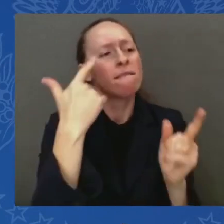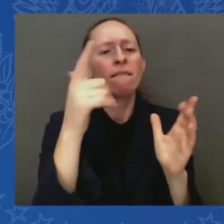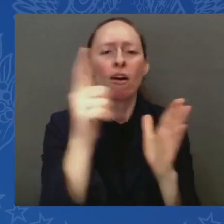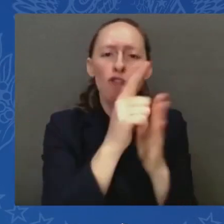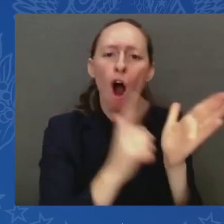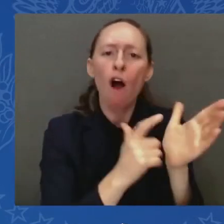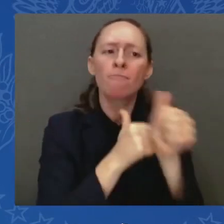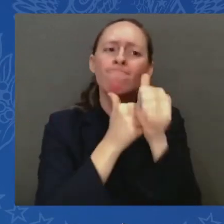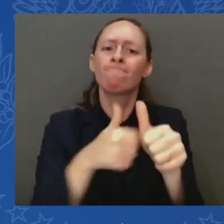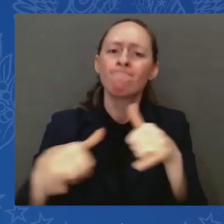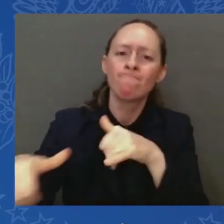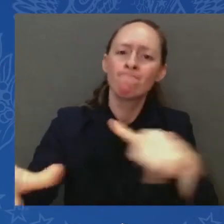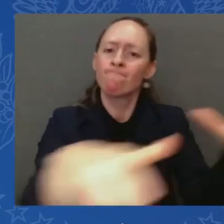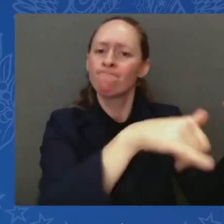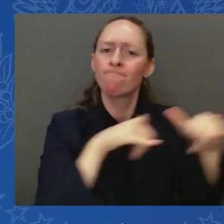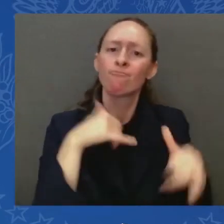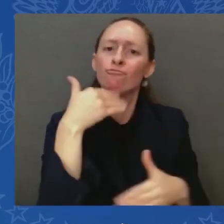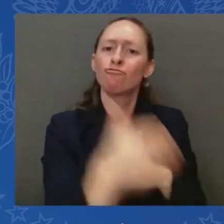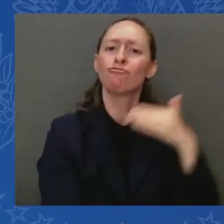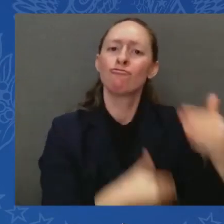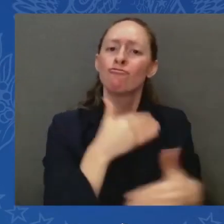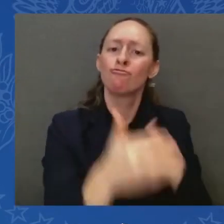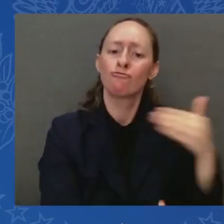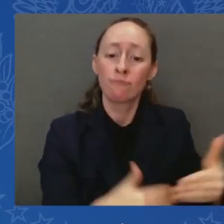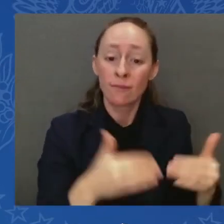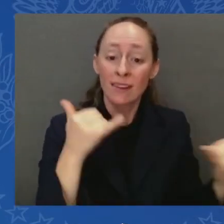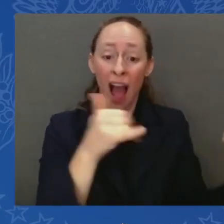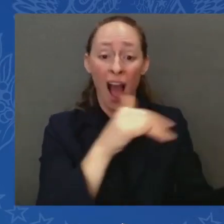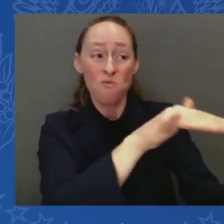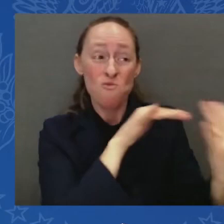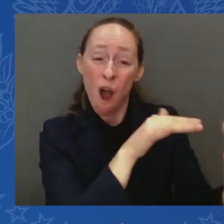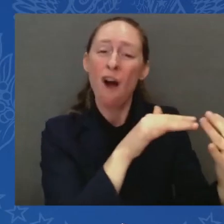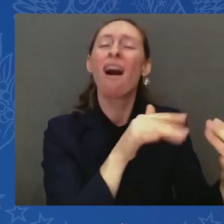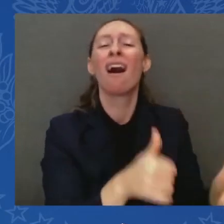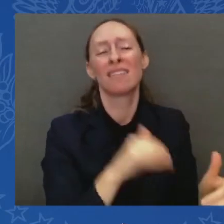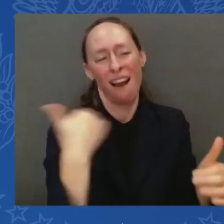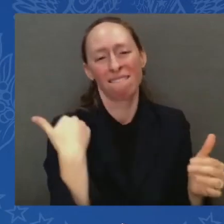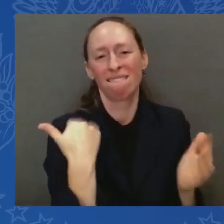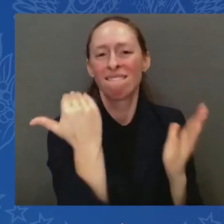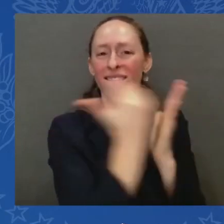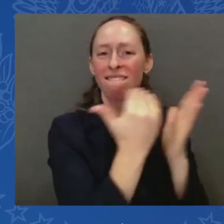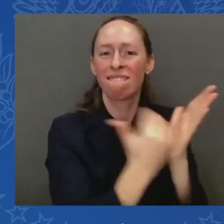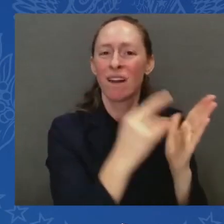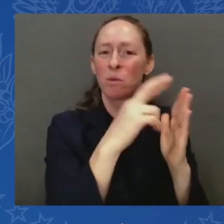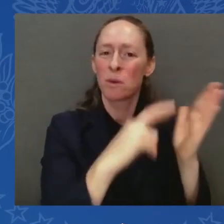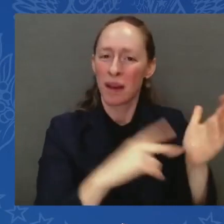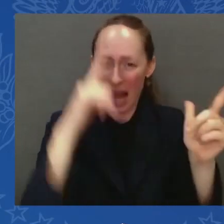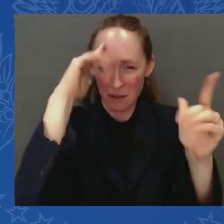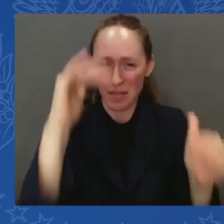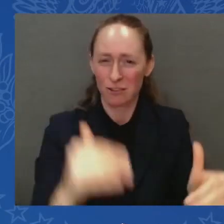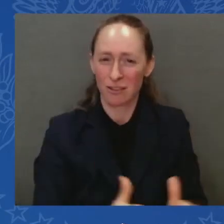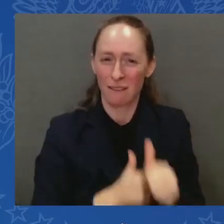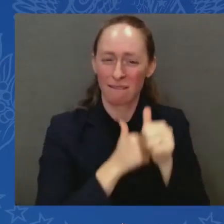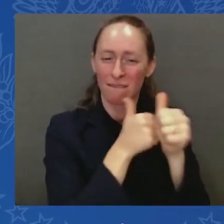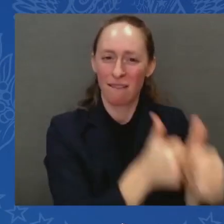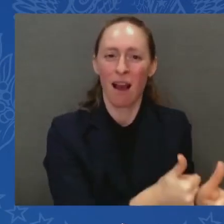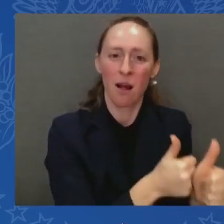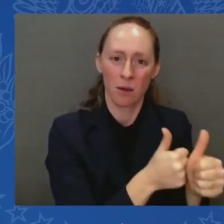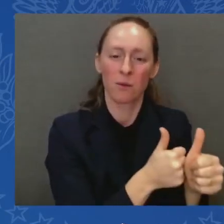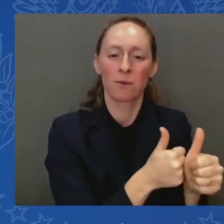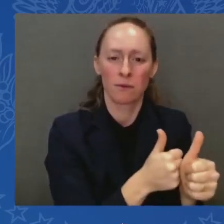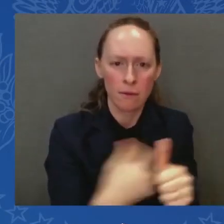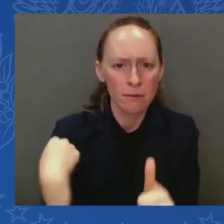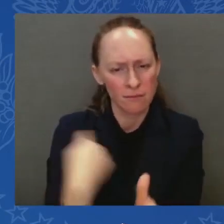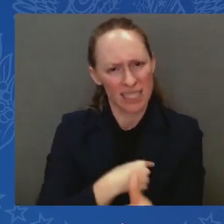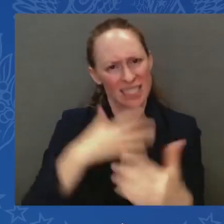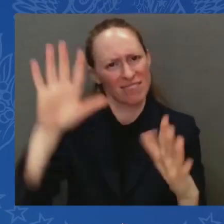is we believe in the fundamental dignity of every human life – Israeli, Palestinian, Arab,